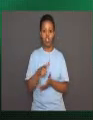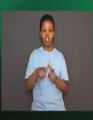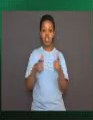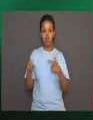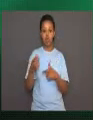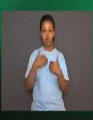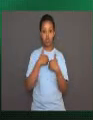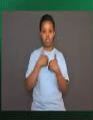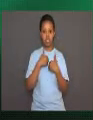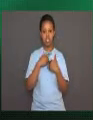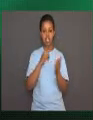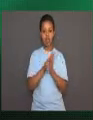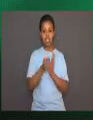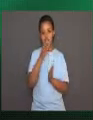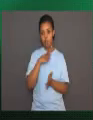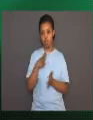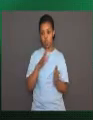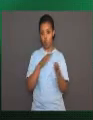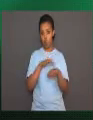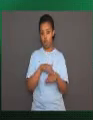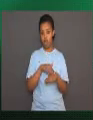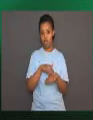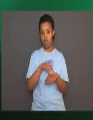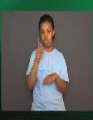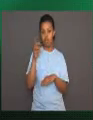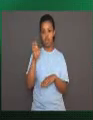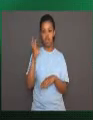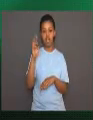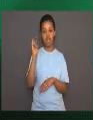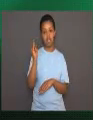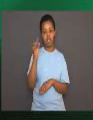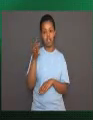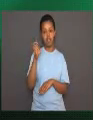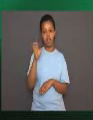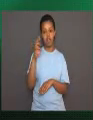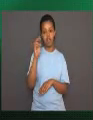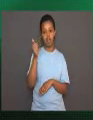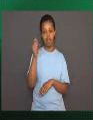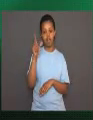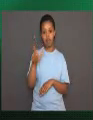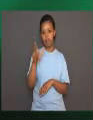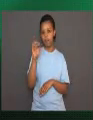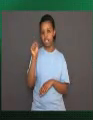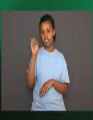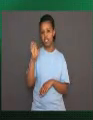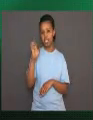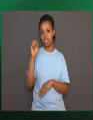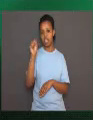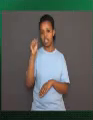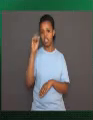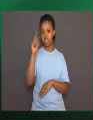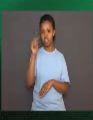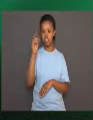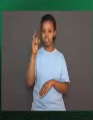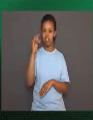peripheral sensitization refers to sensitization